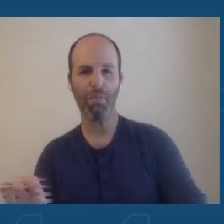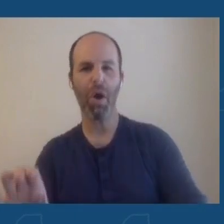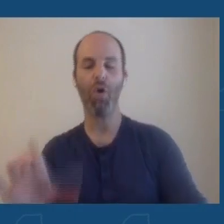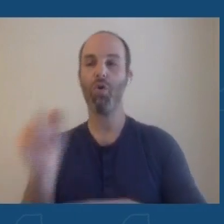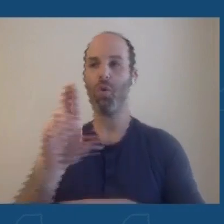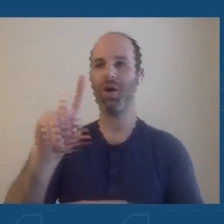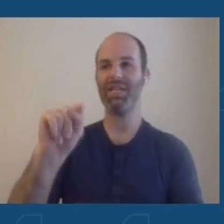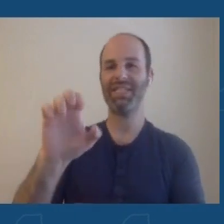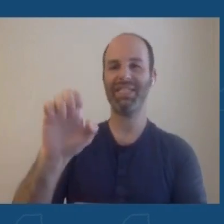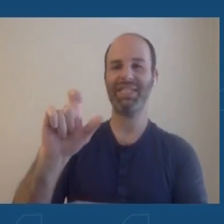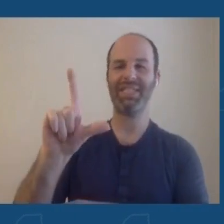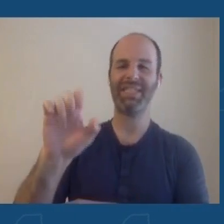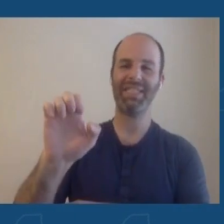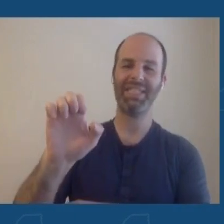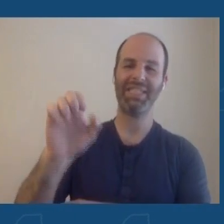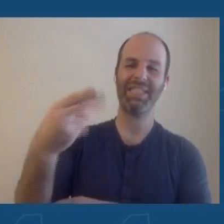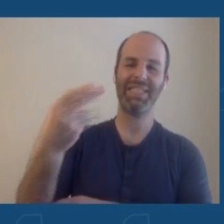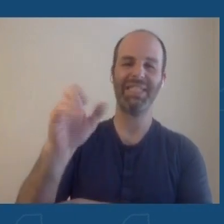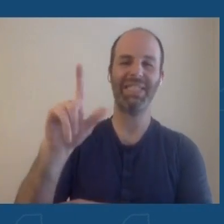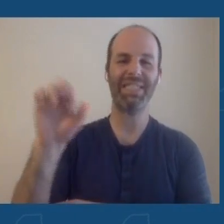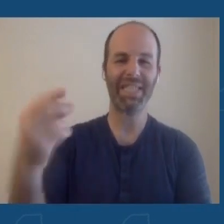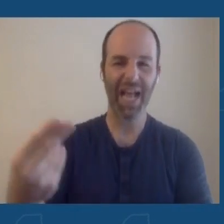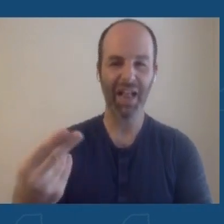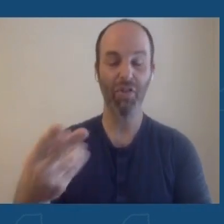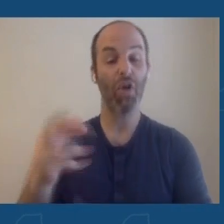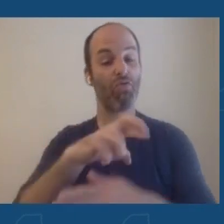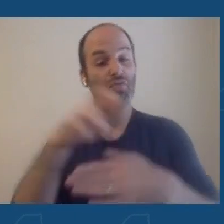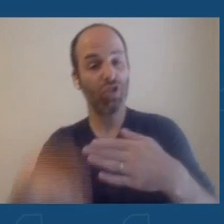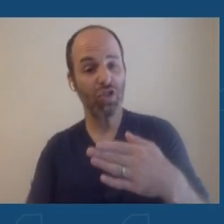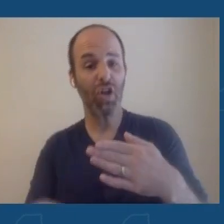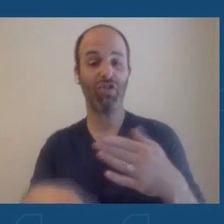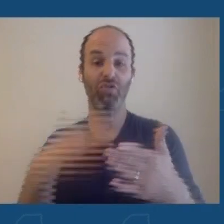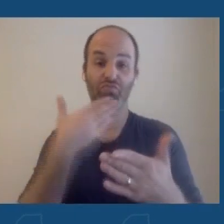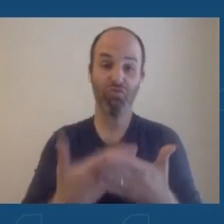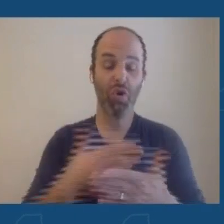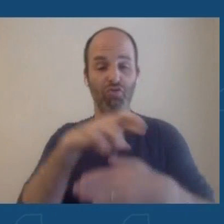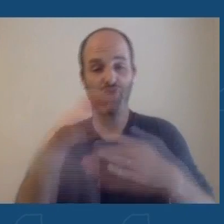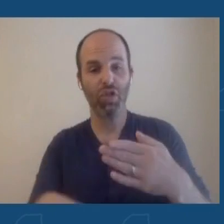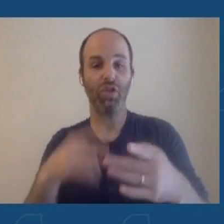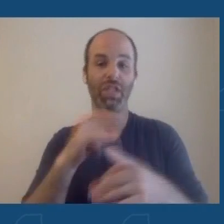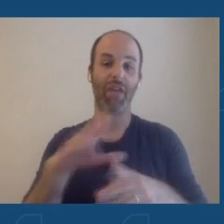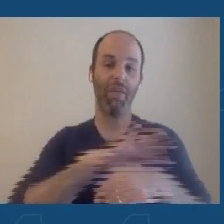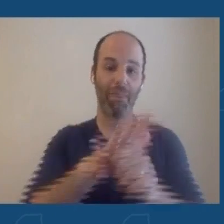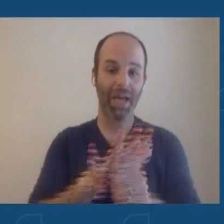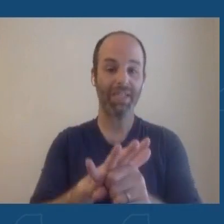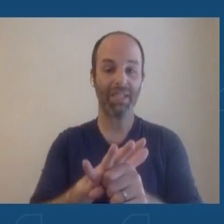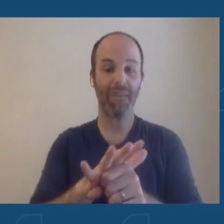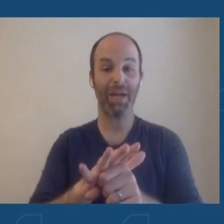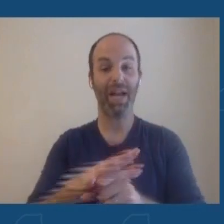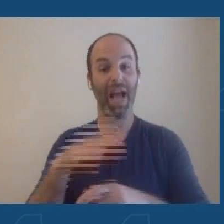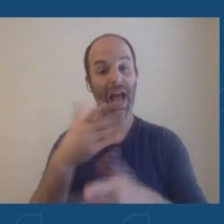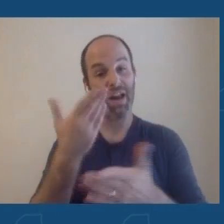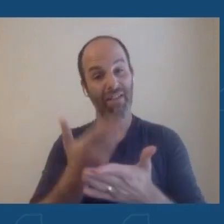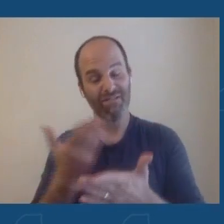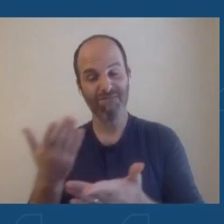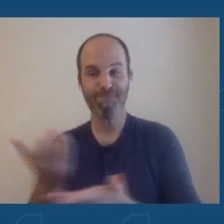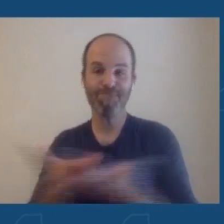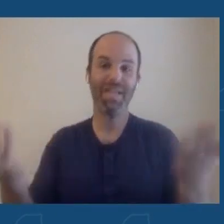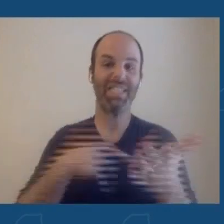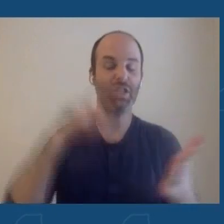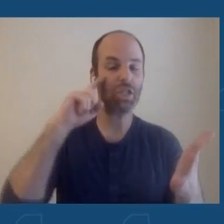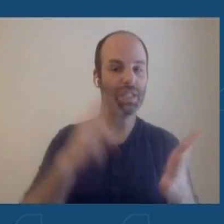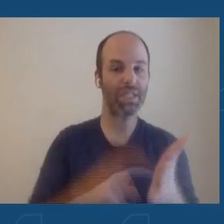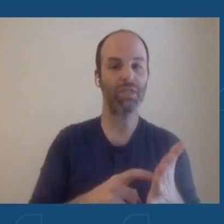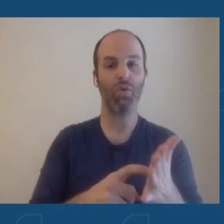came as a result of the pandemic. So we're going to determine also, you know, factors that were used to determine which businesses and industries are considered